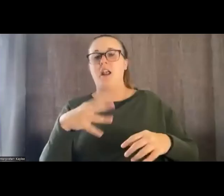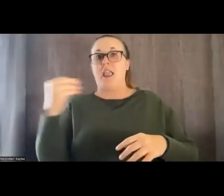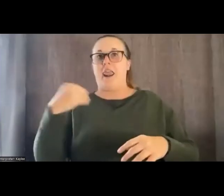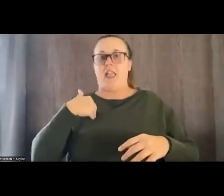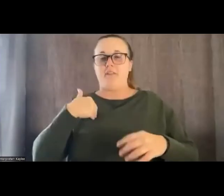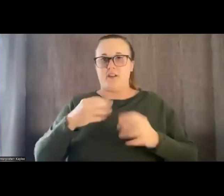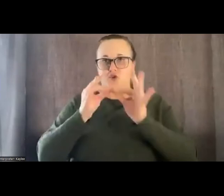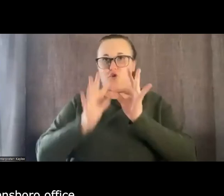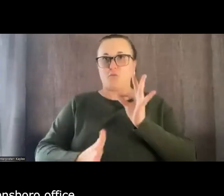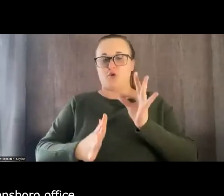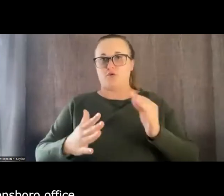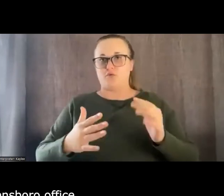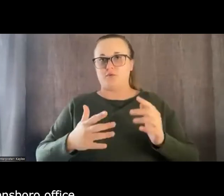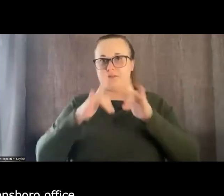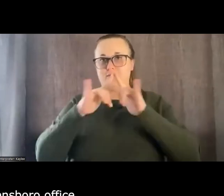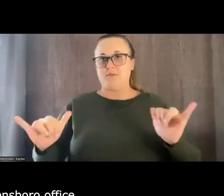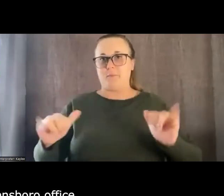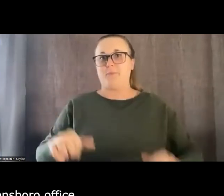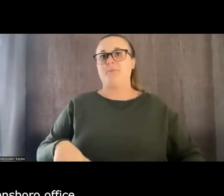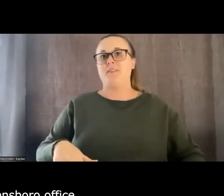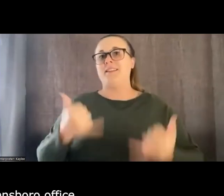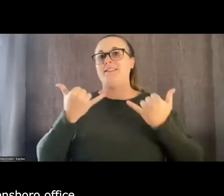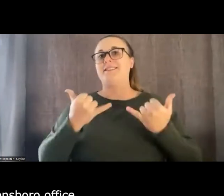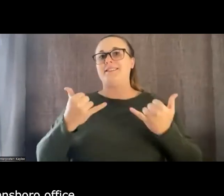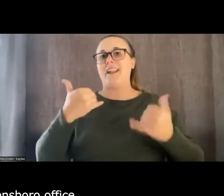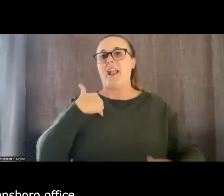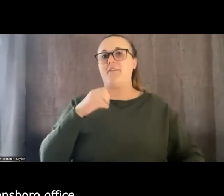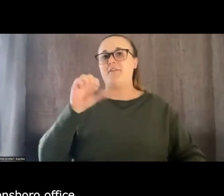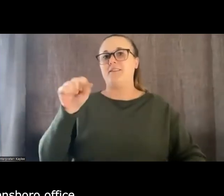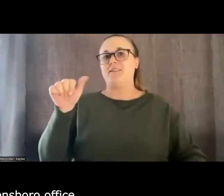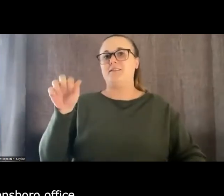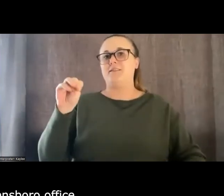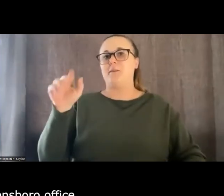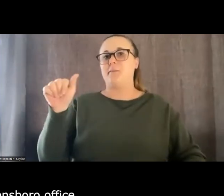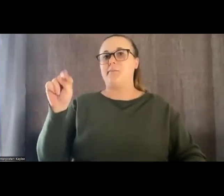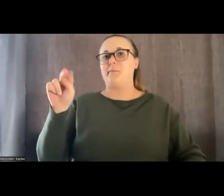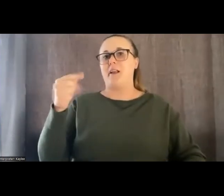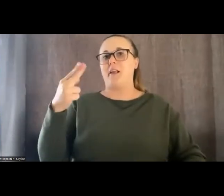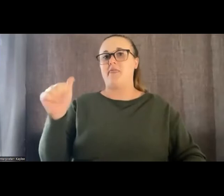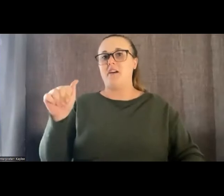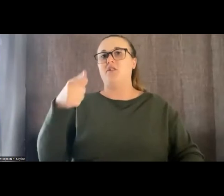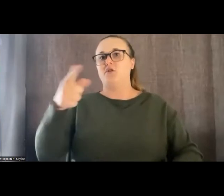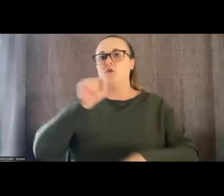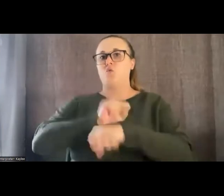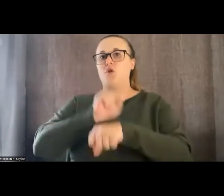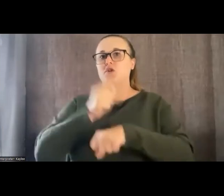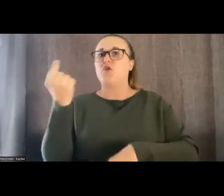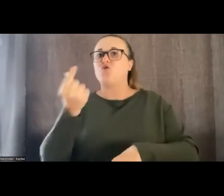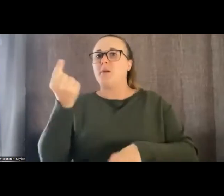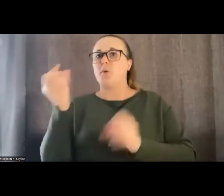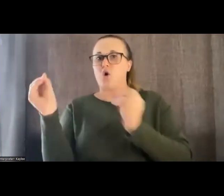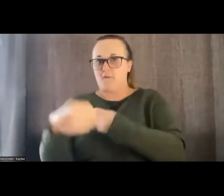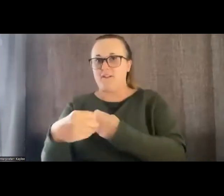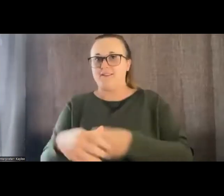Today we have Samantha Westridge from the Greensboro office talking to us about the Proloquo2. So take it away, Sam.